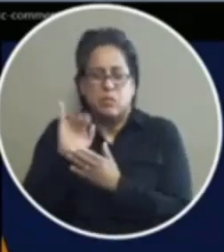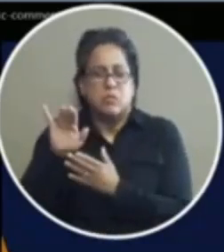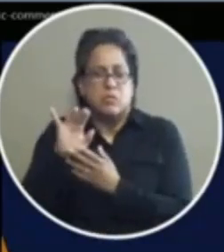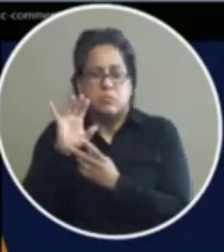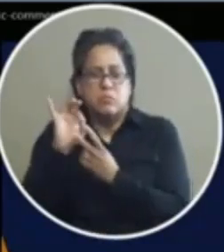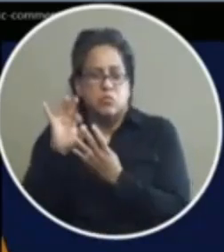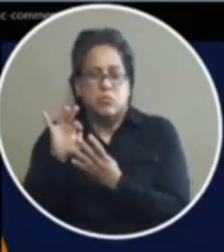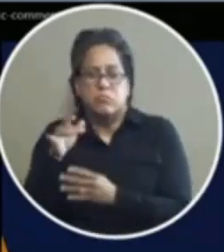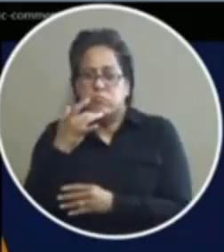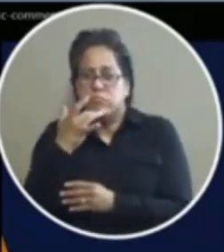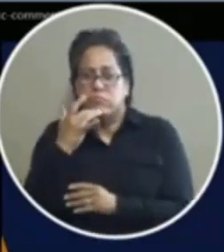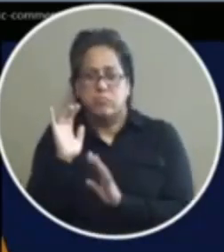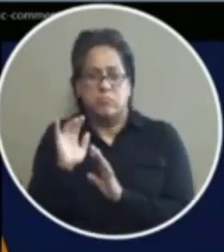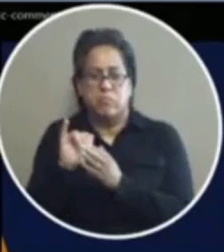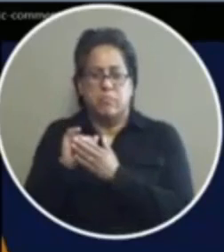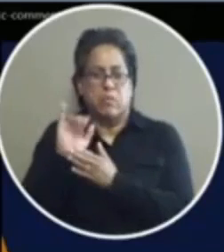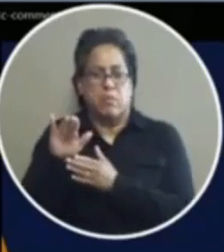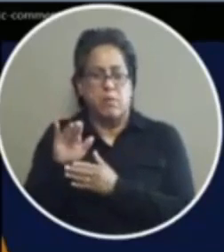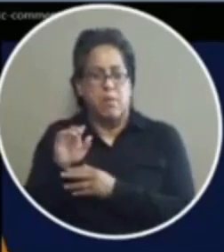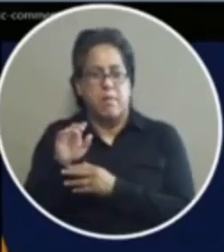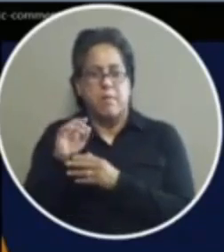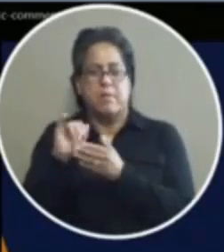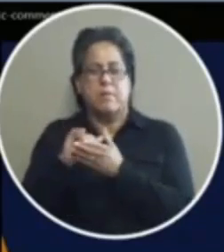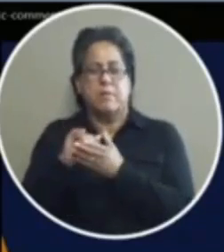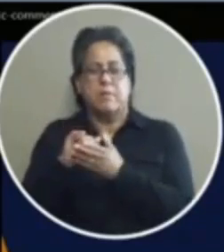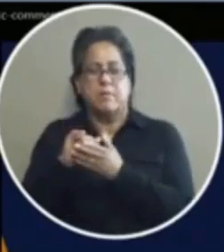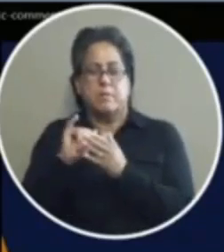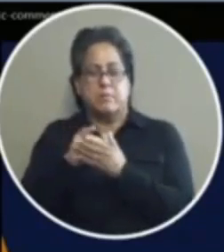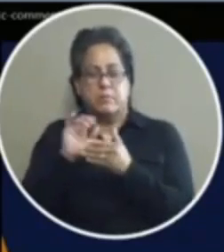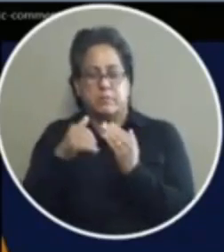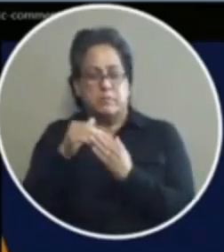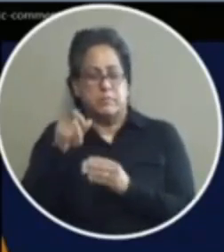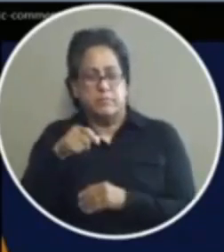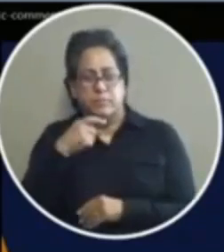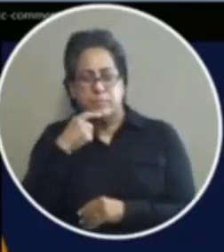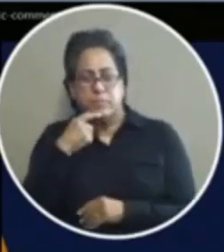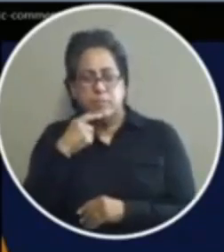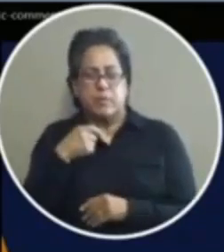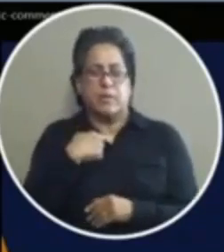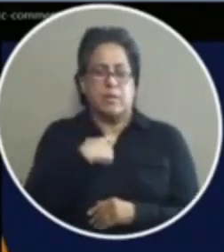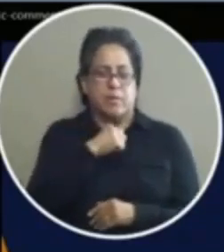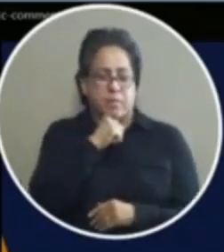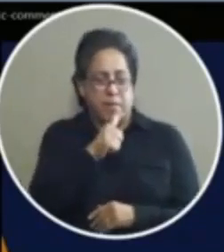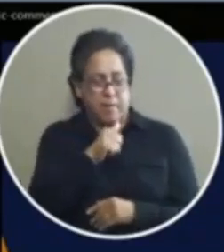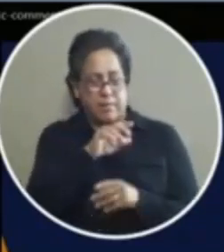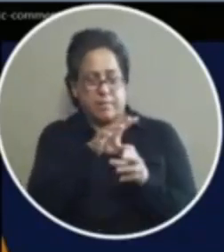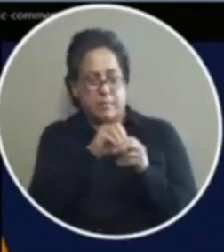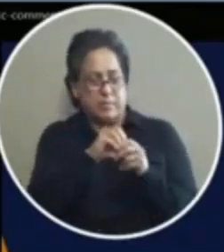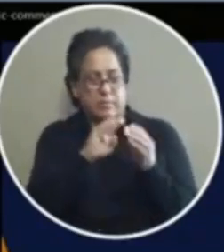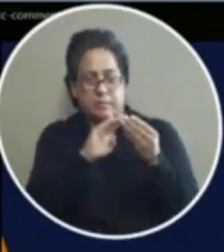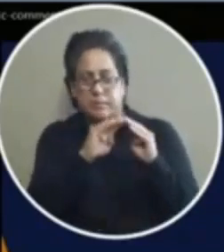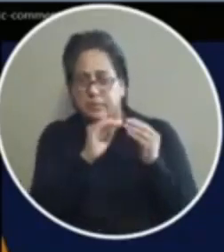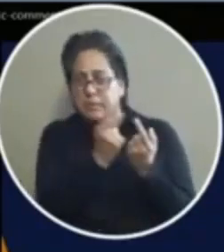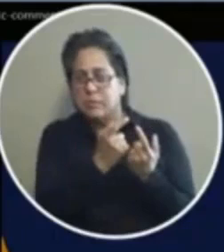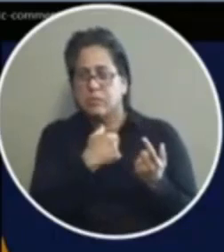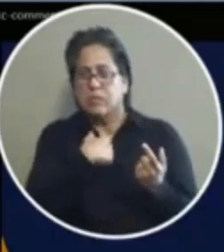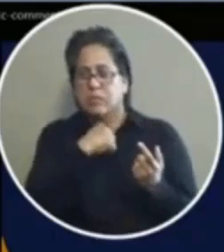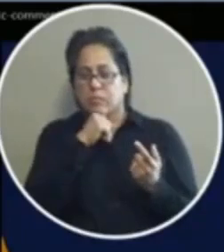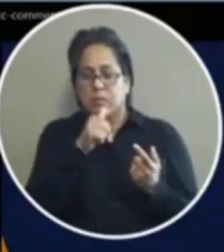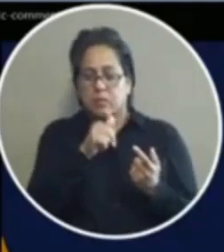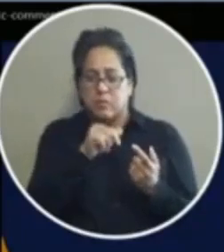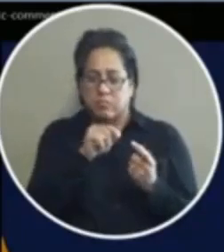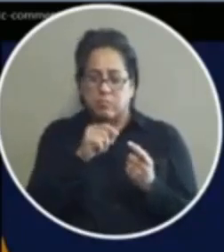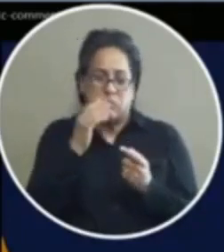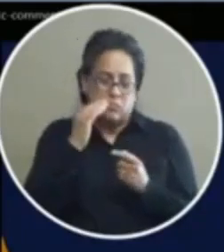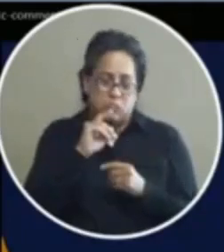that's what that's that's what this report was supposed to come back and say um look i'm not a member of city council i don't you know i certainly think you all is a very